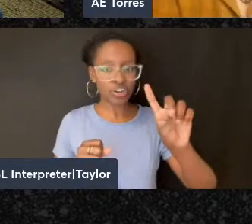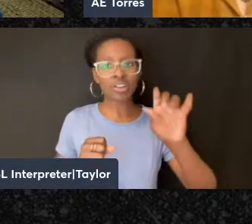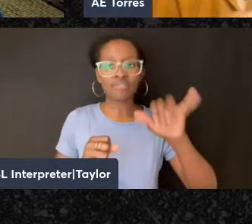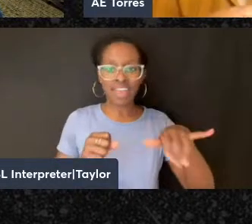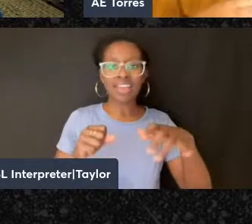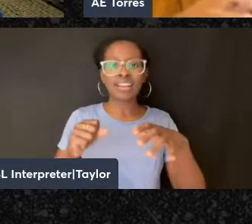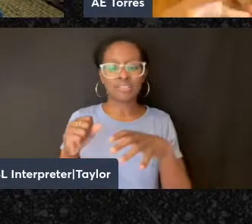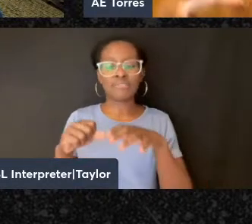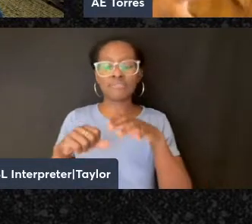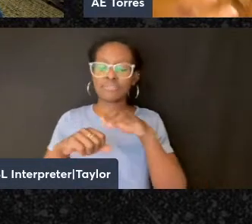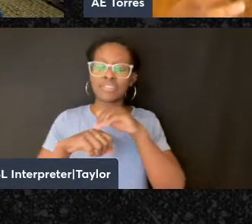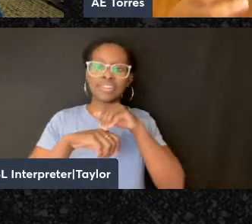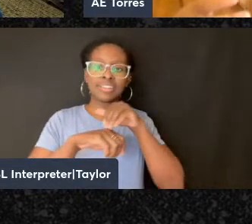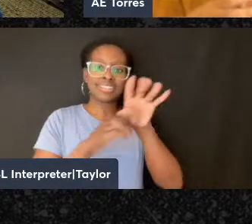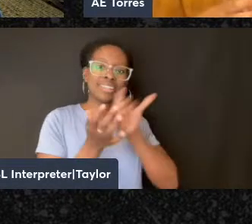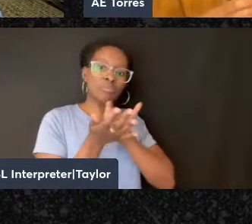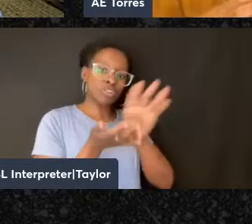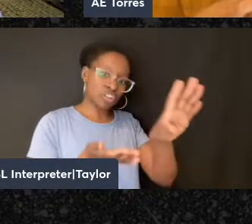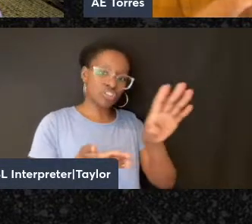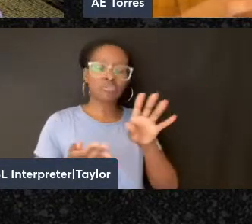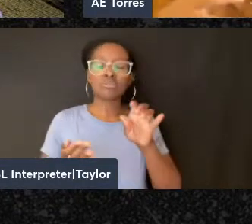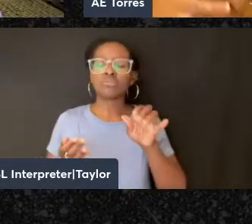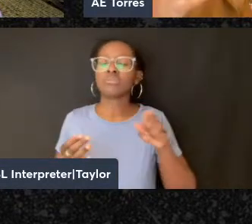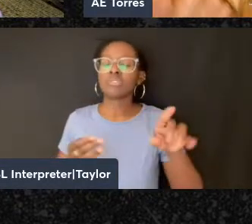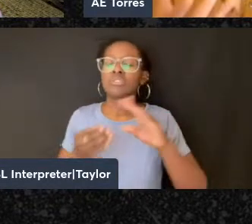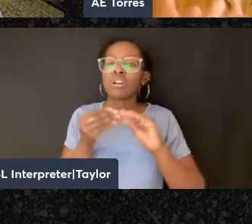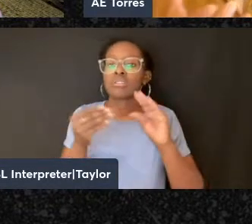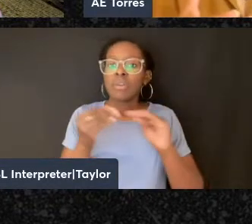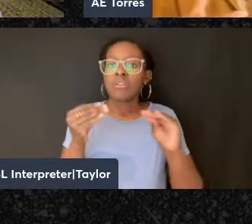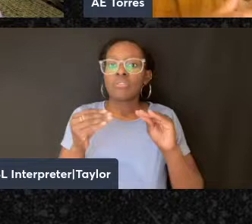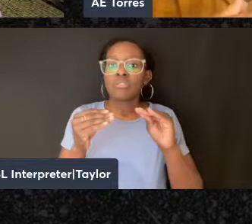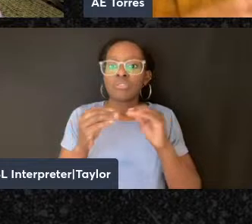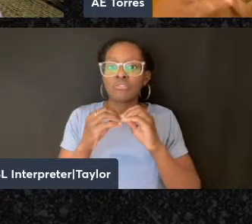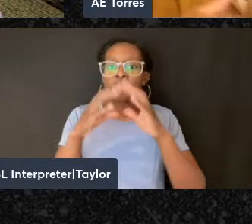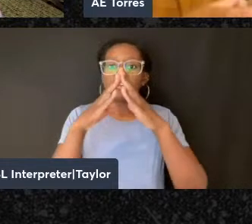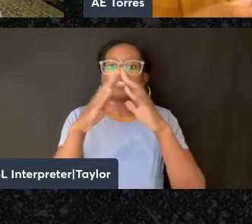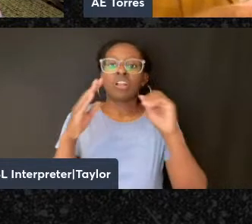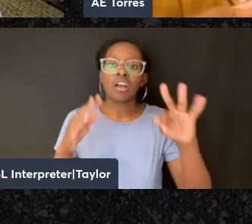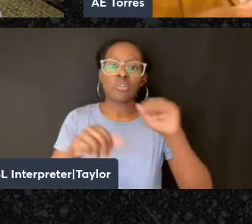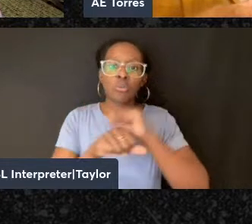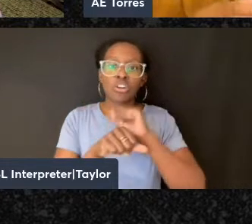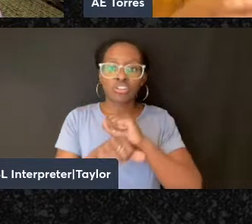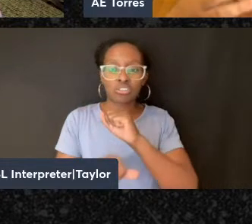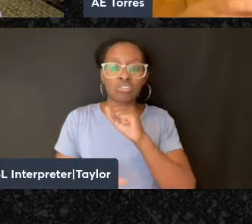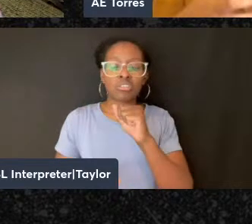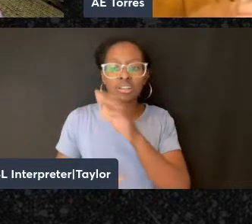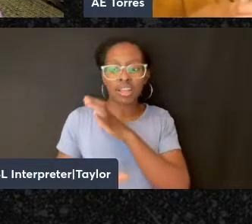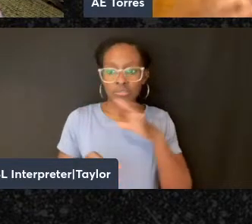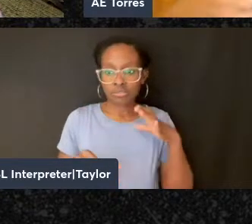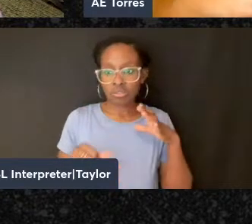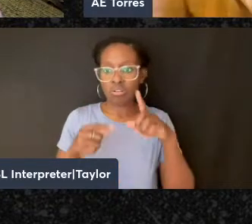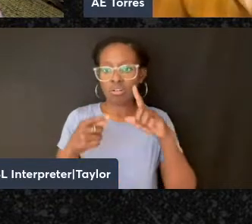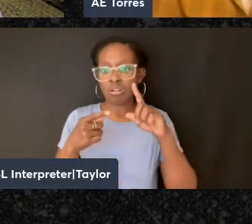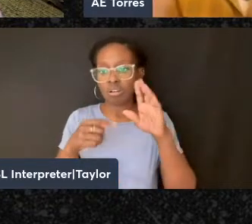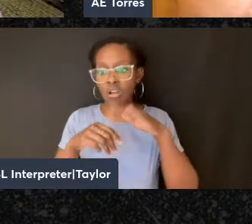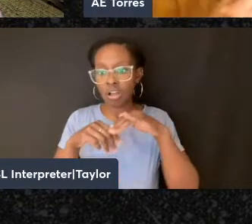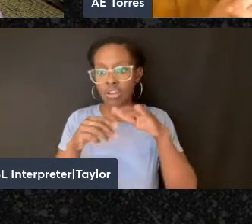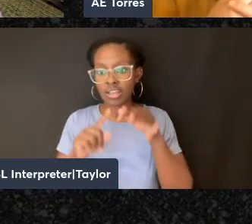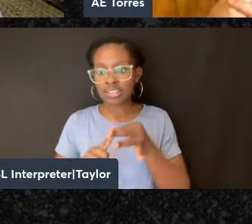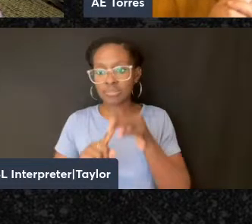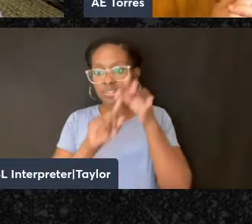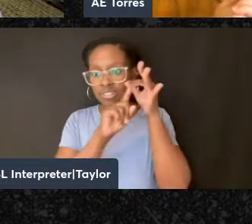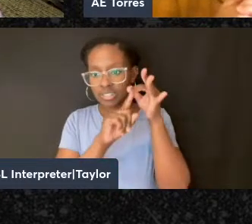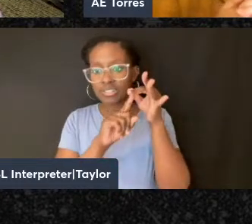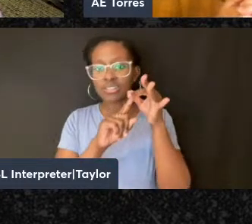about the formation of basically workers' councils amongst the deportees on this ship as it was